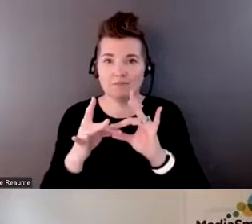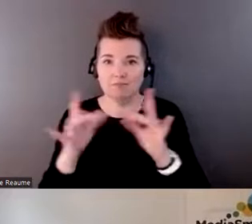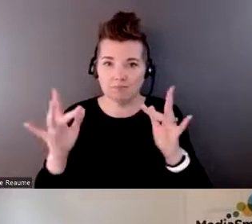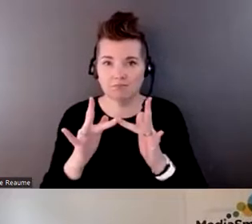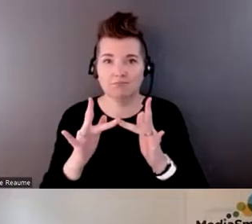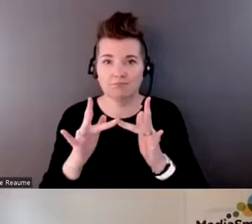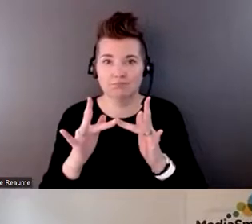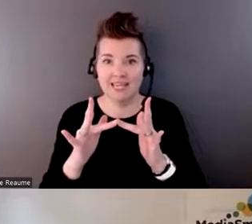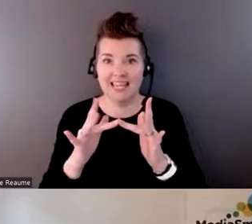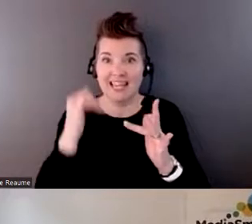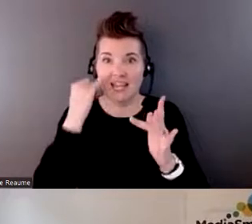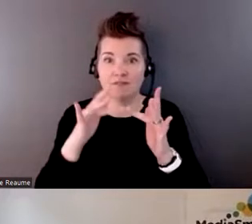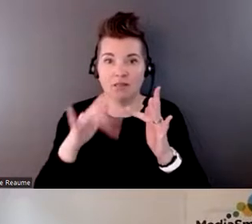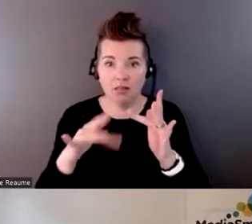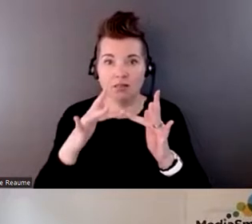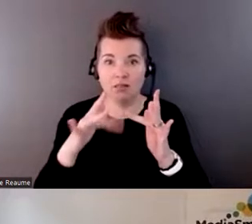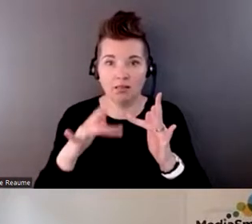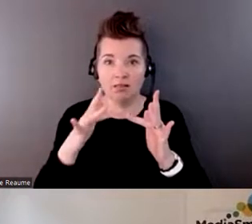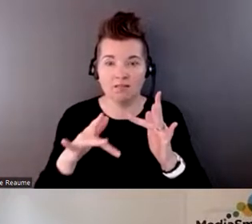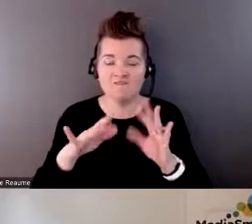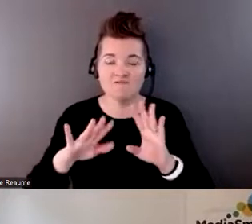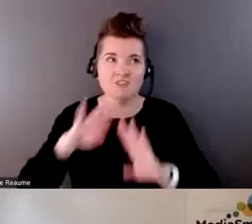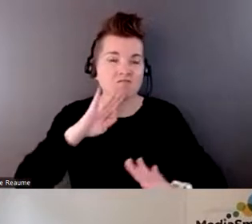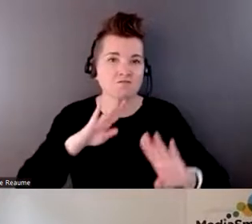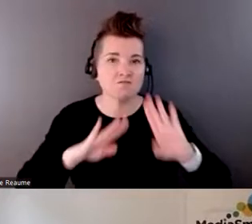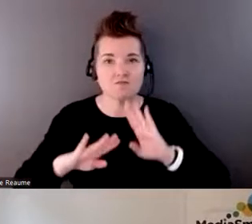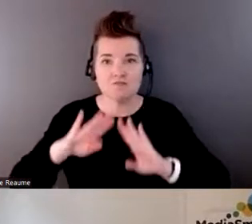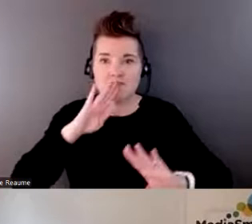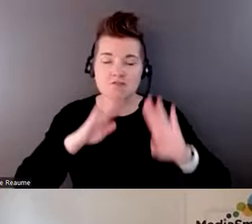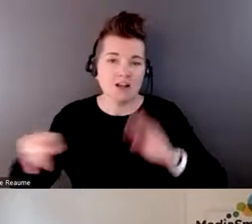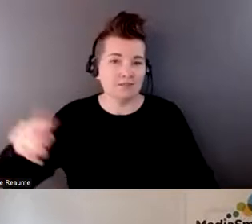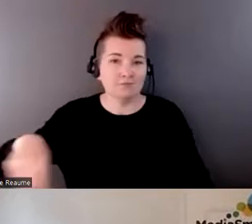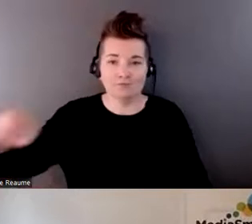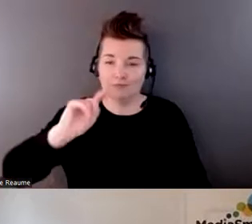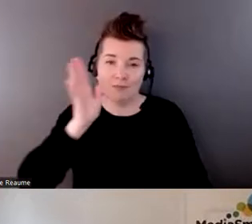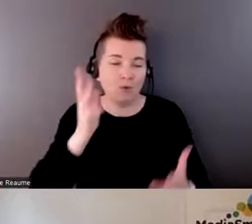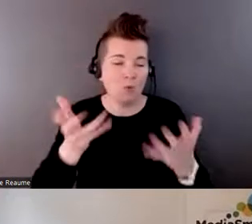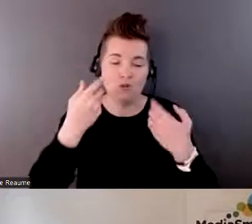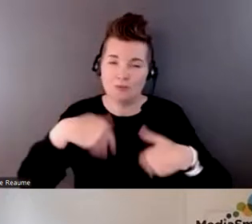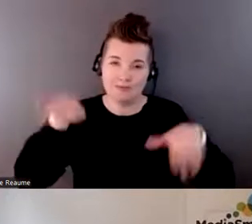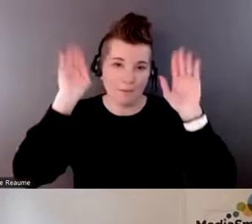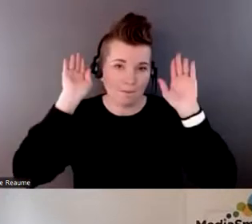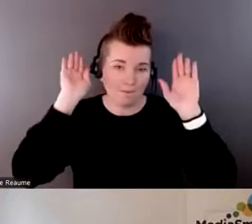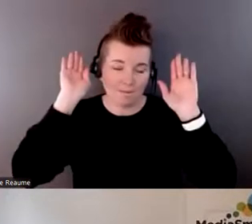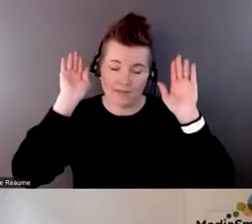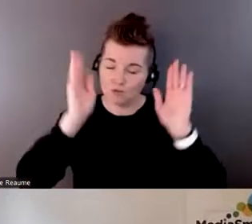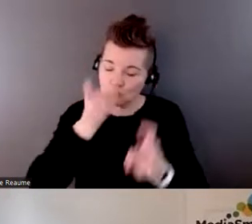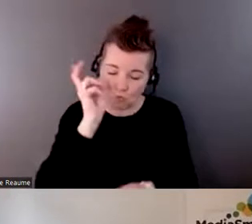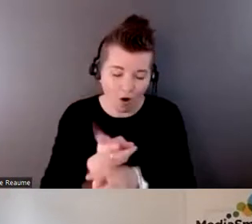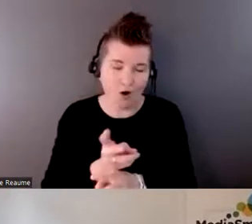create a lot of frustration and people are just going to want to give up because they just feel it's too hard or too difficult.